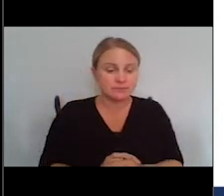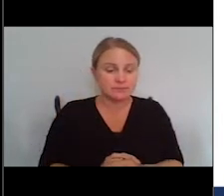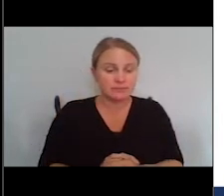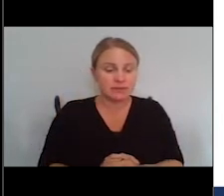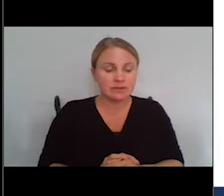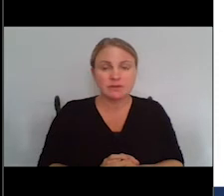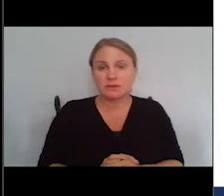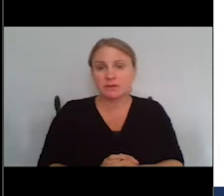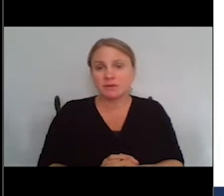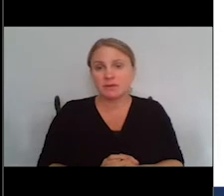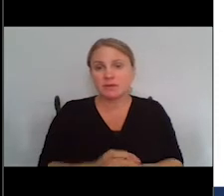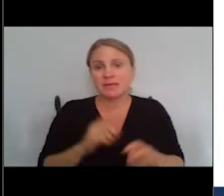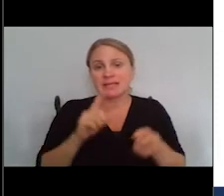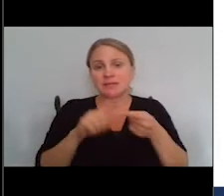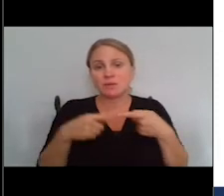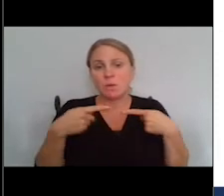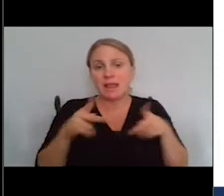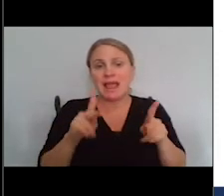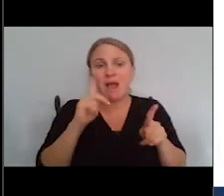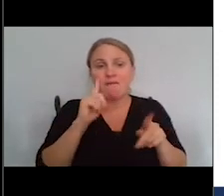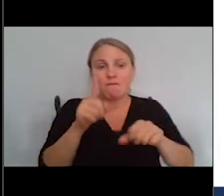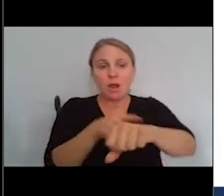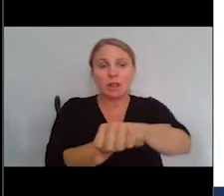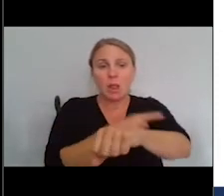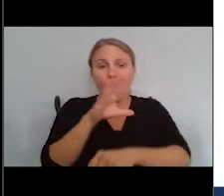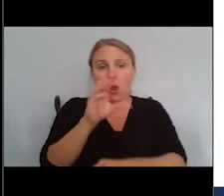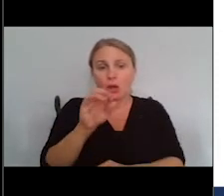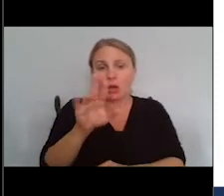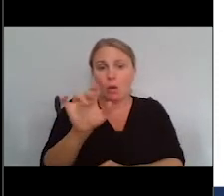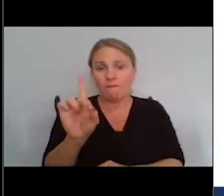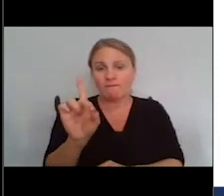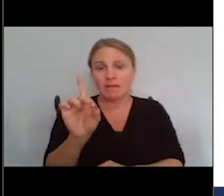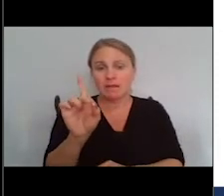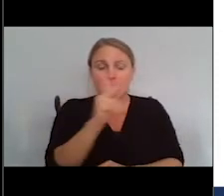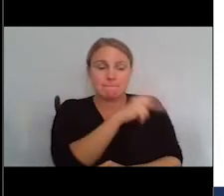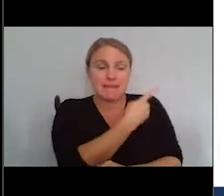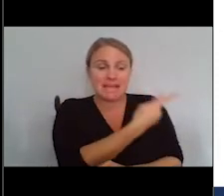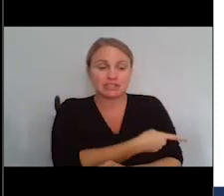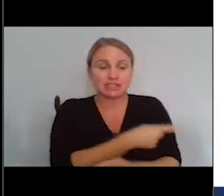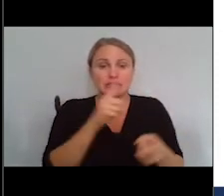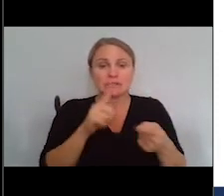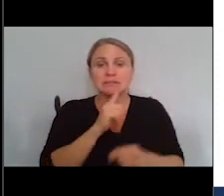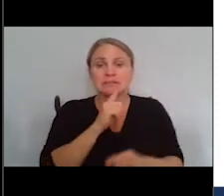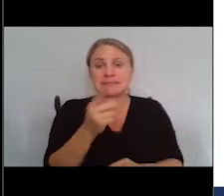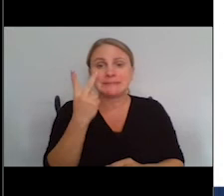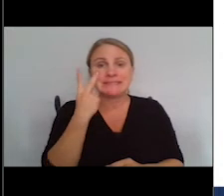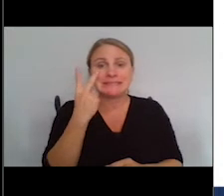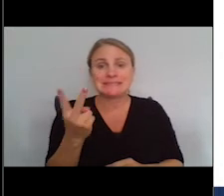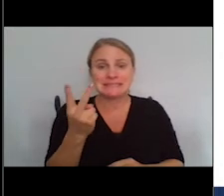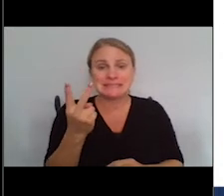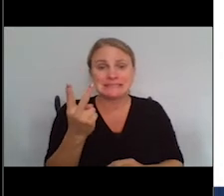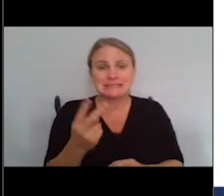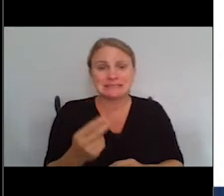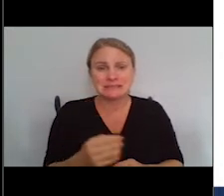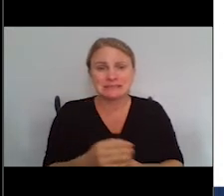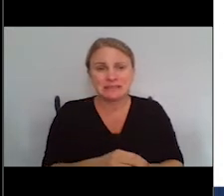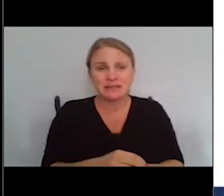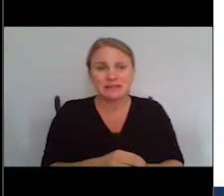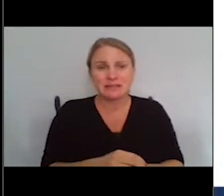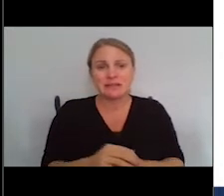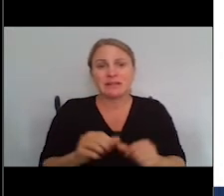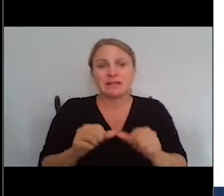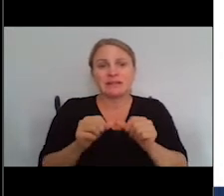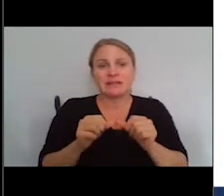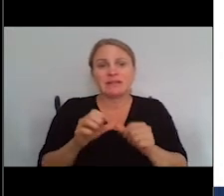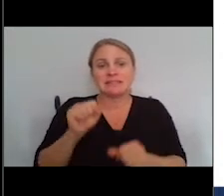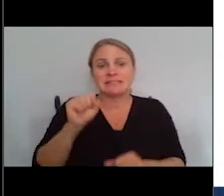for long COVID patients to be seen in C-SNPs, the Medicare Chronic Condition Specialty Needs